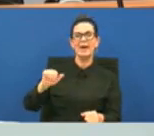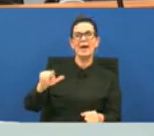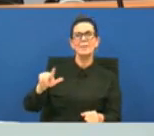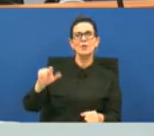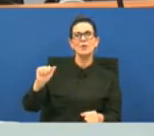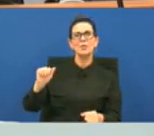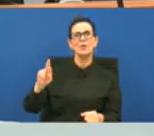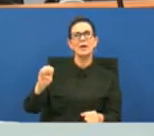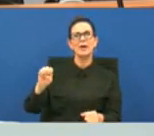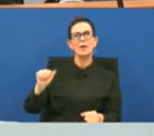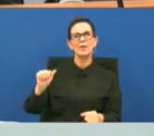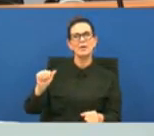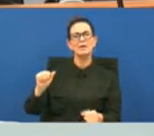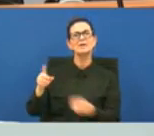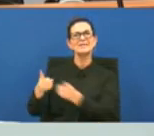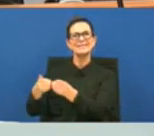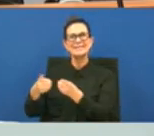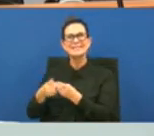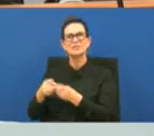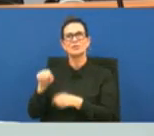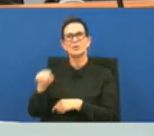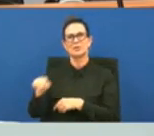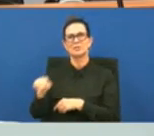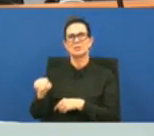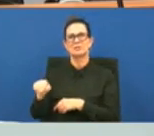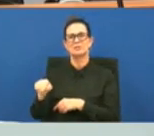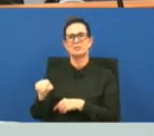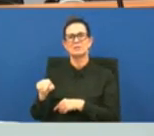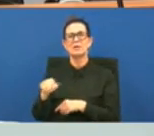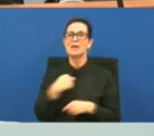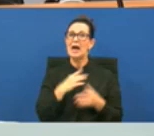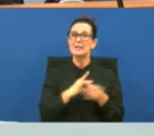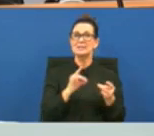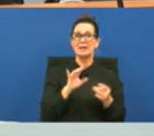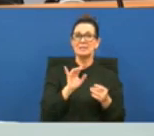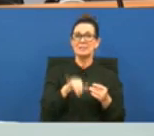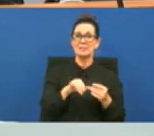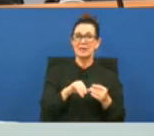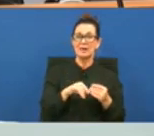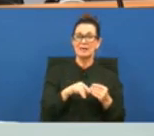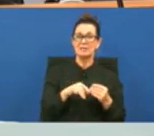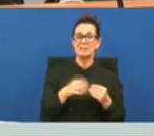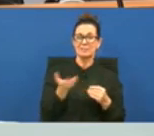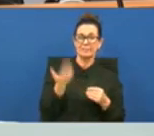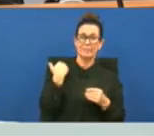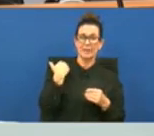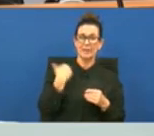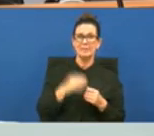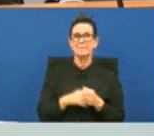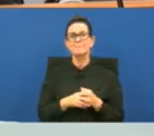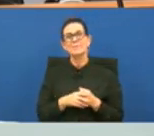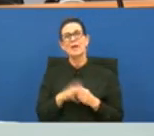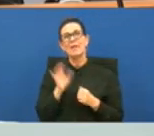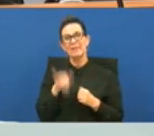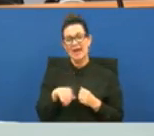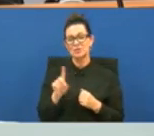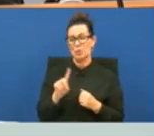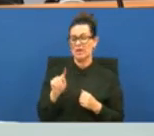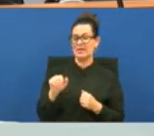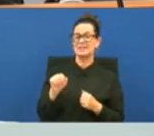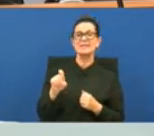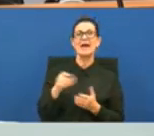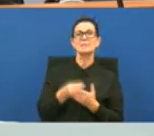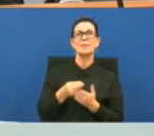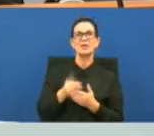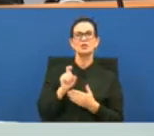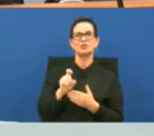and i brought that up then because of the fact that they have that's where these taxes should have been gone there should